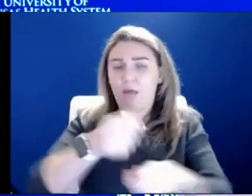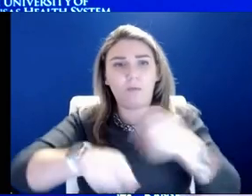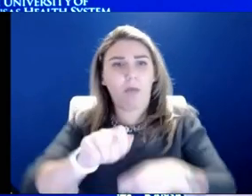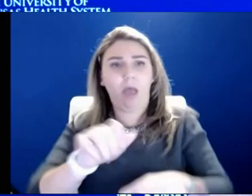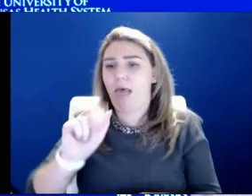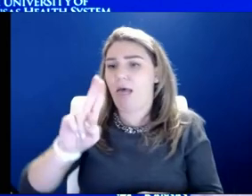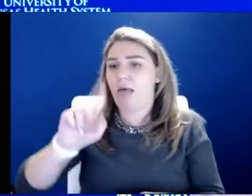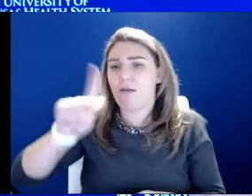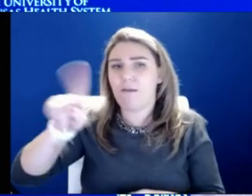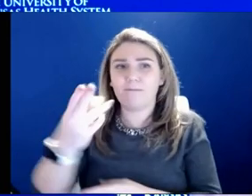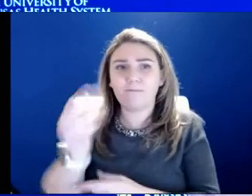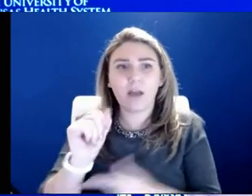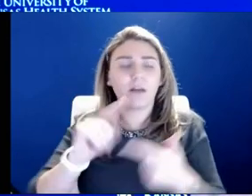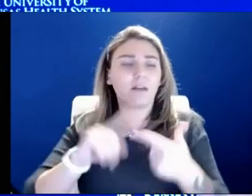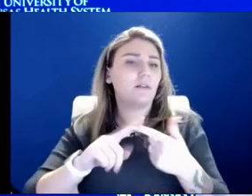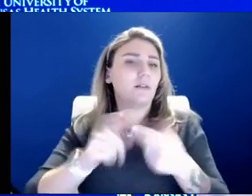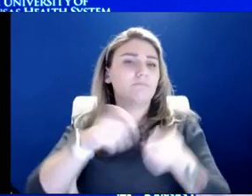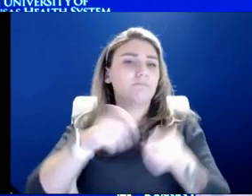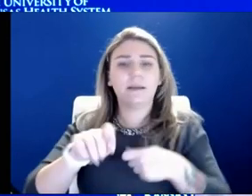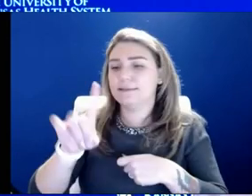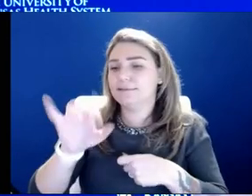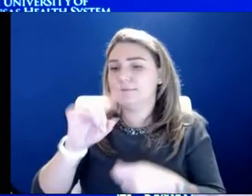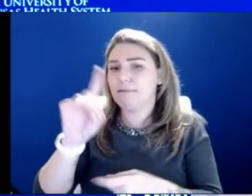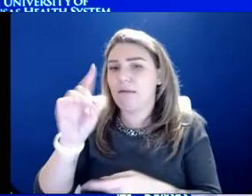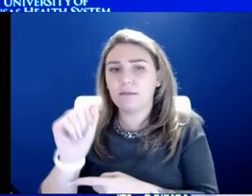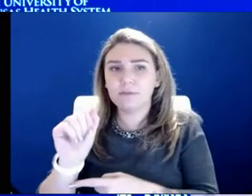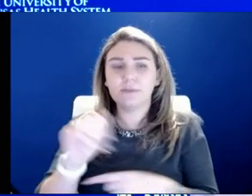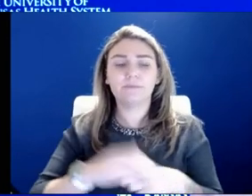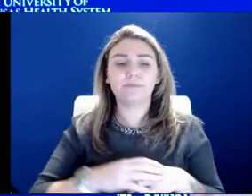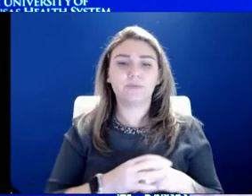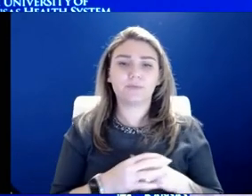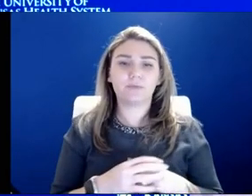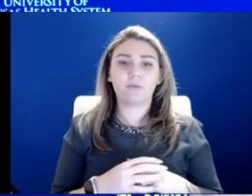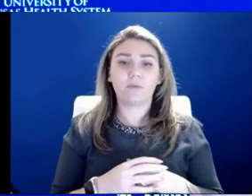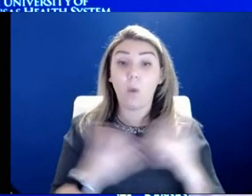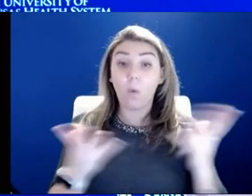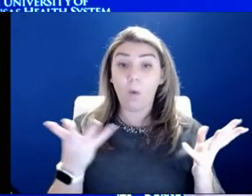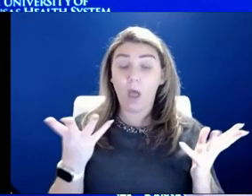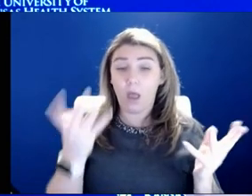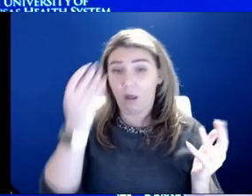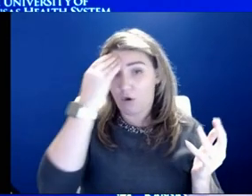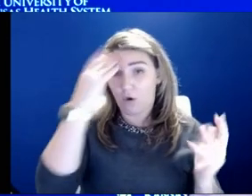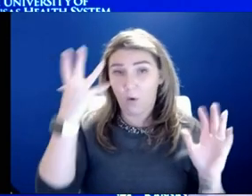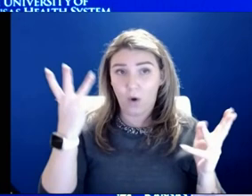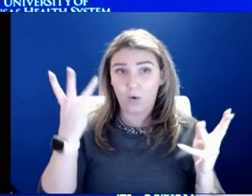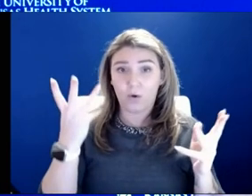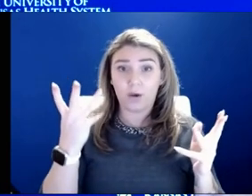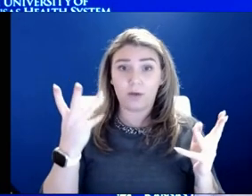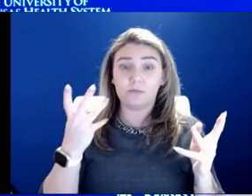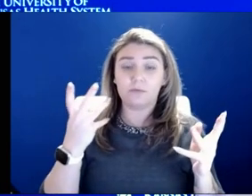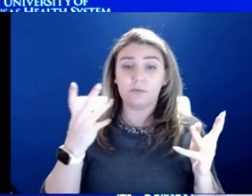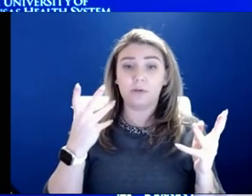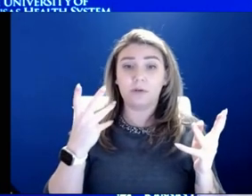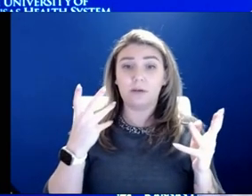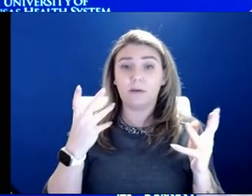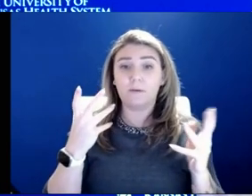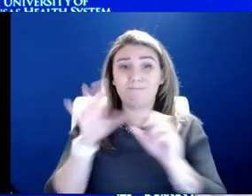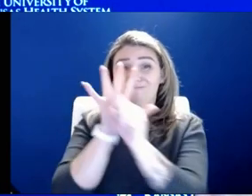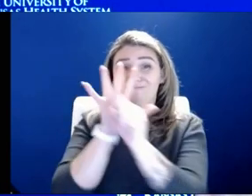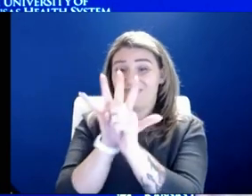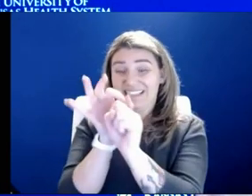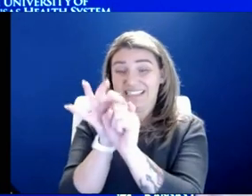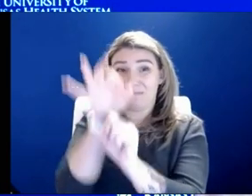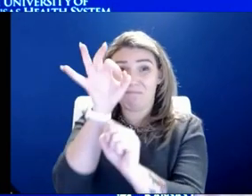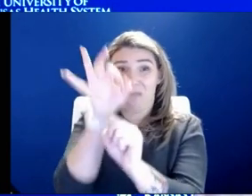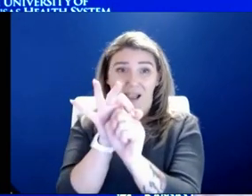Delta, what have you. What we do know is that the, the spike itself, it is able